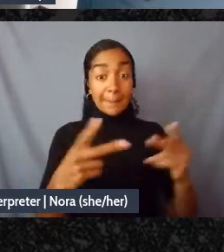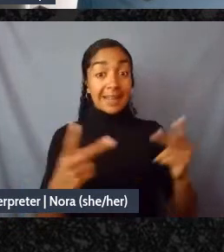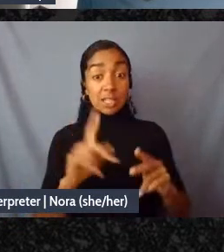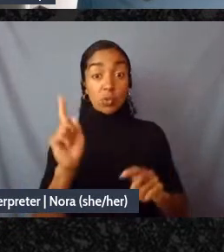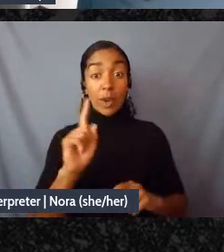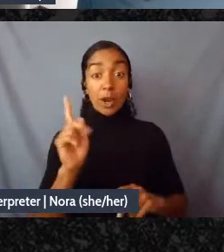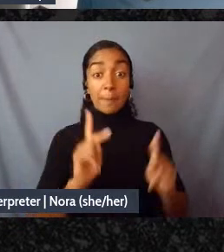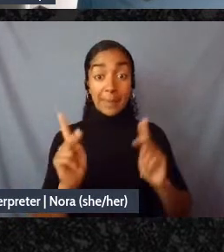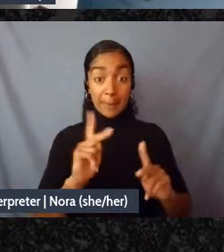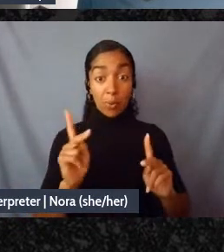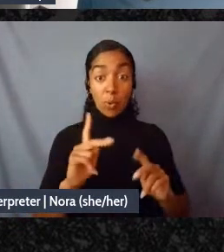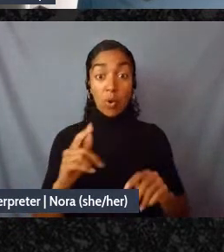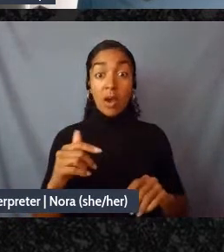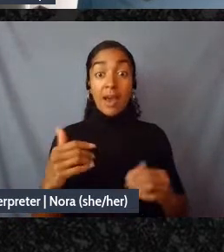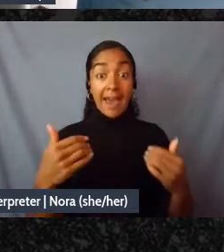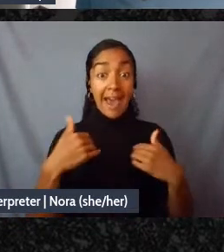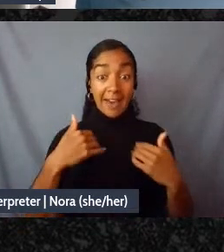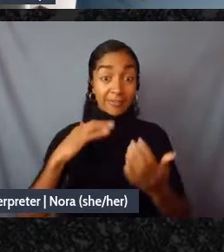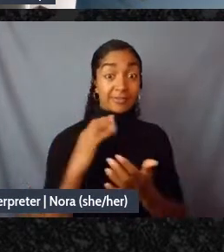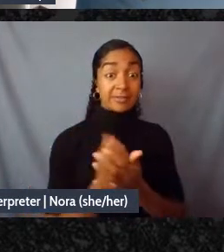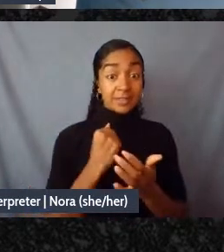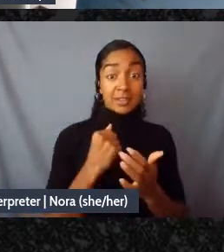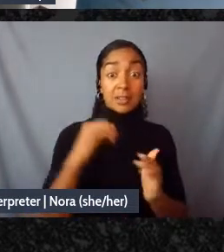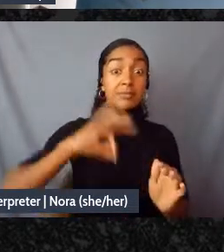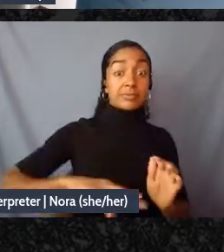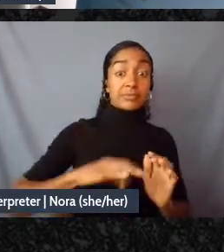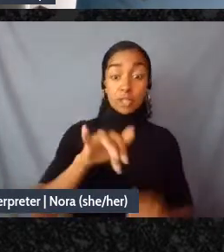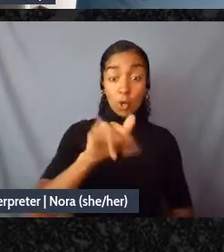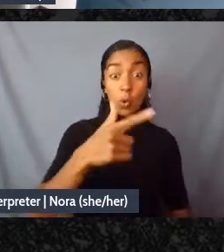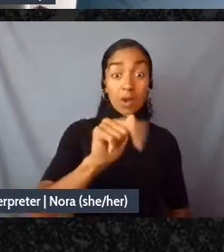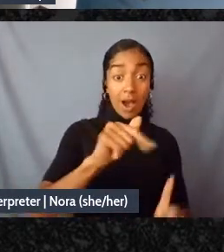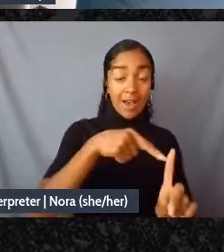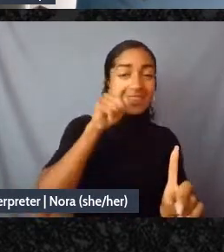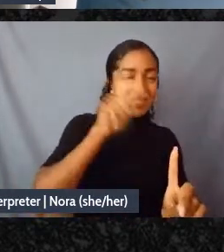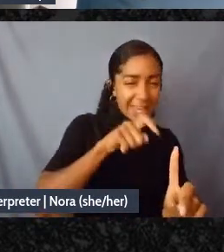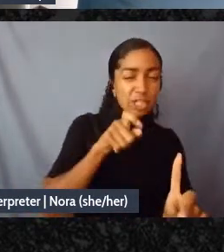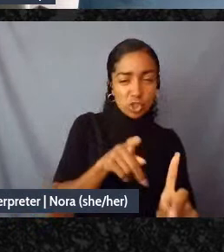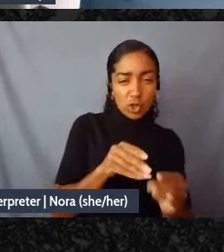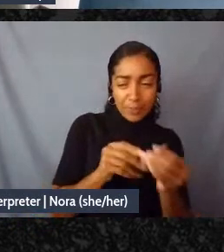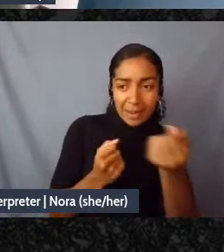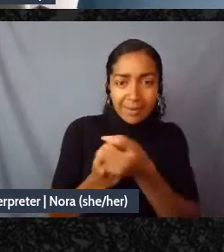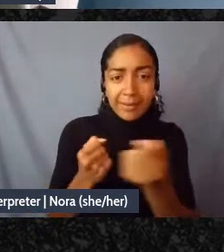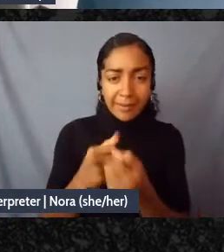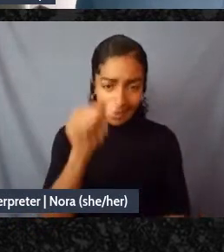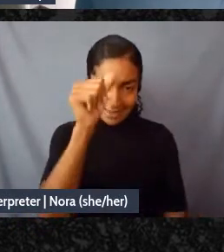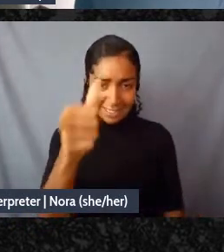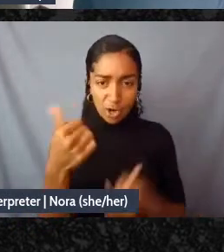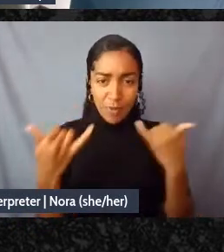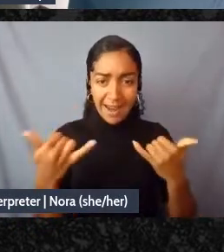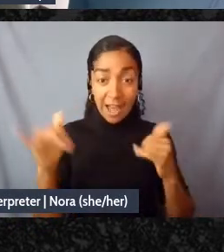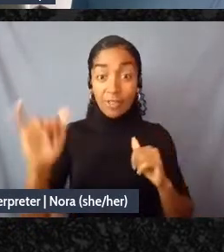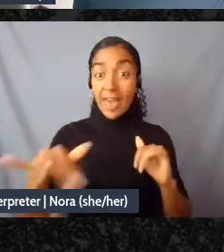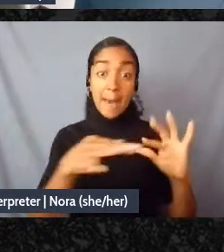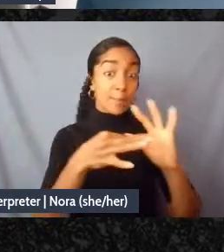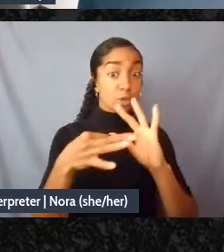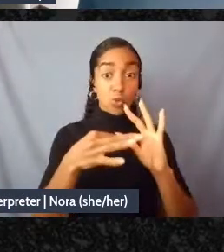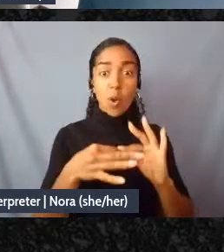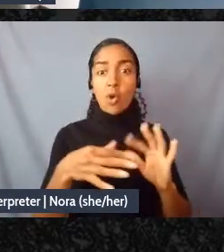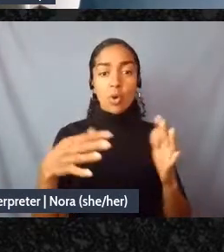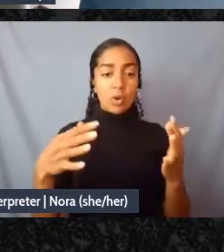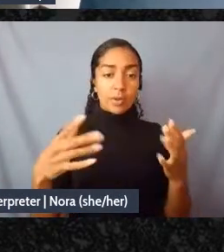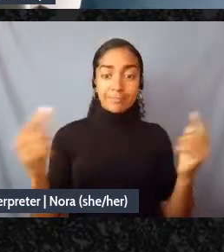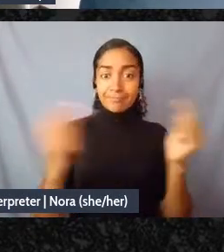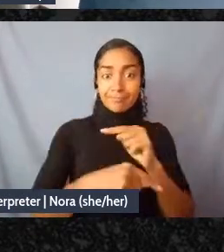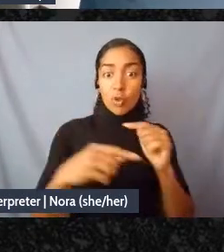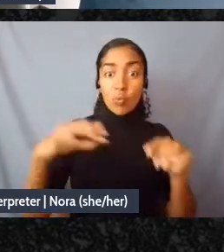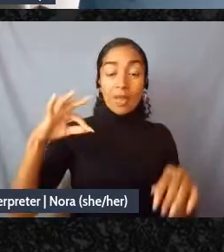yoga they should be pouring back into India it's like the mutual relationship is already there it's just been extractive